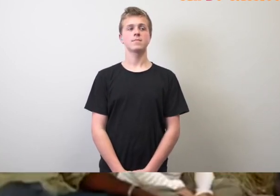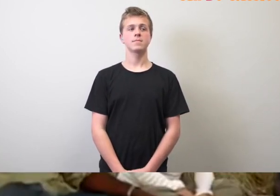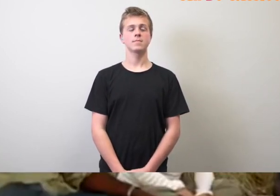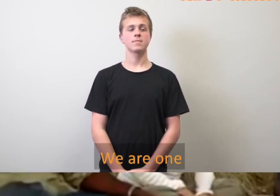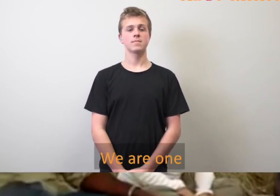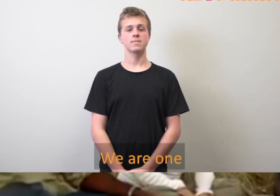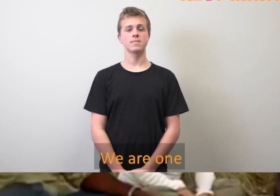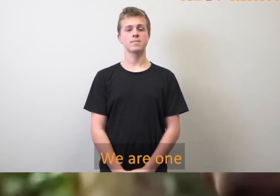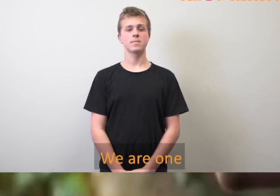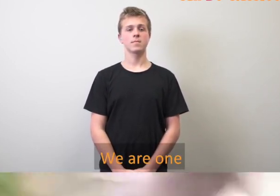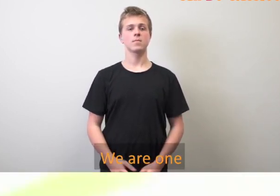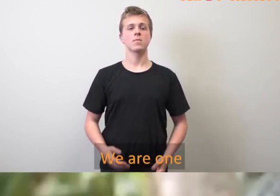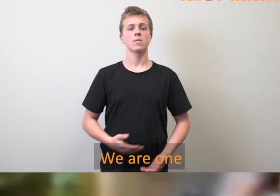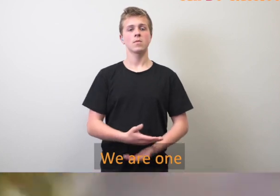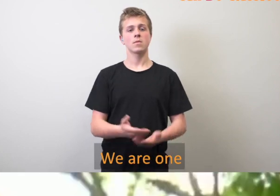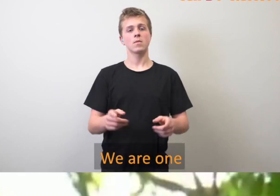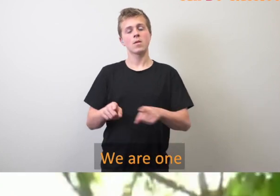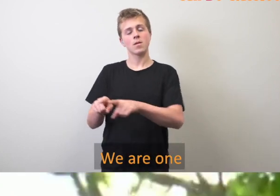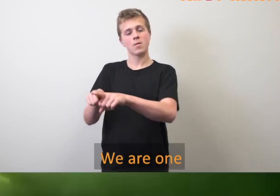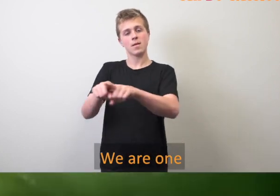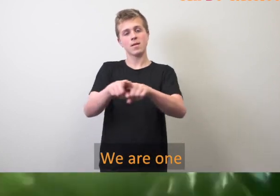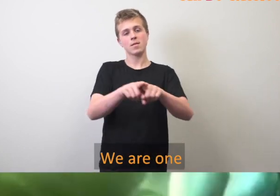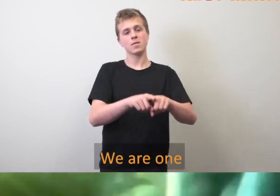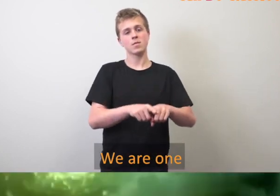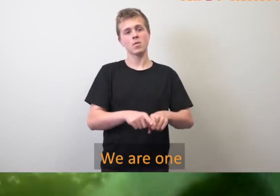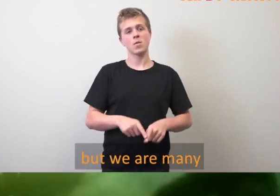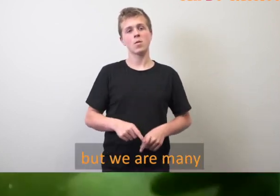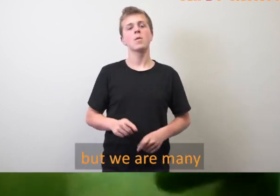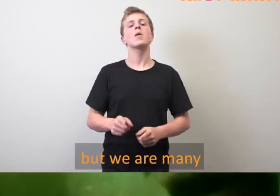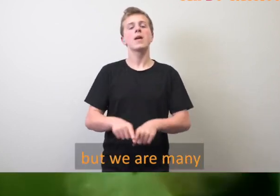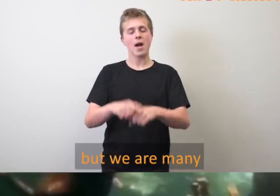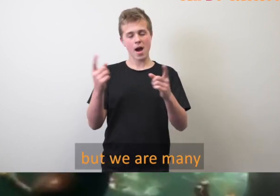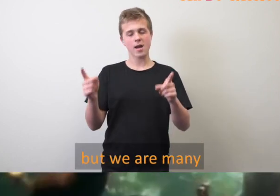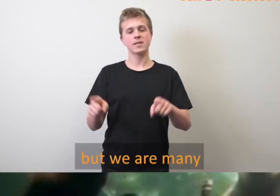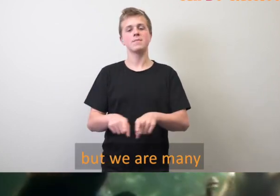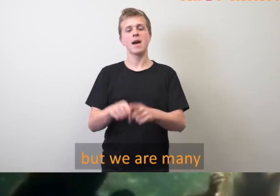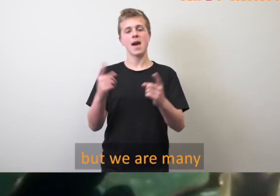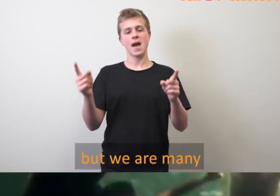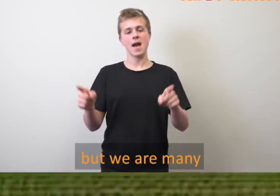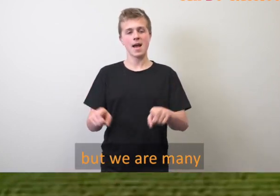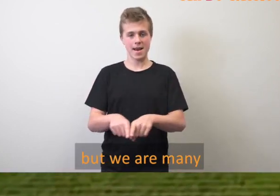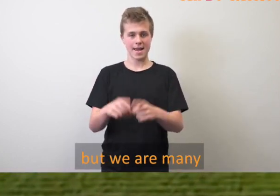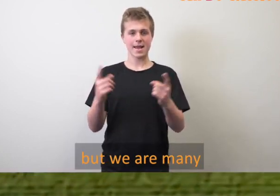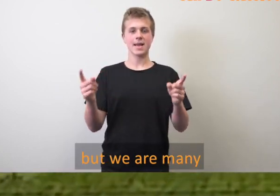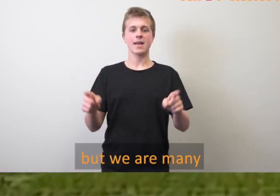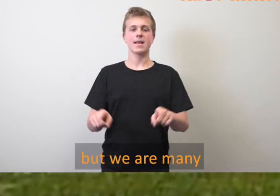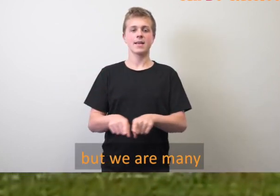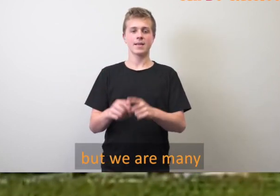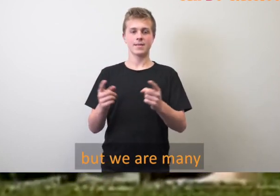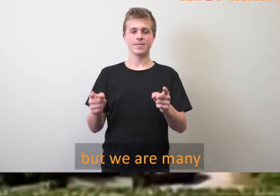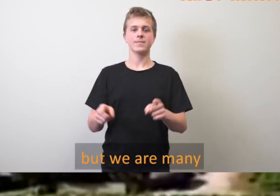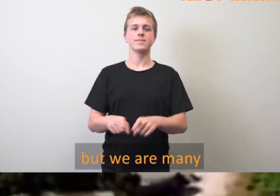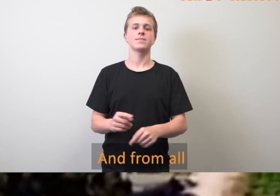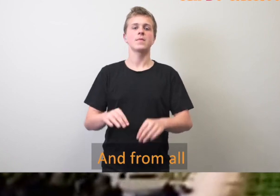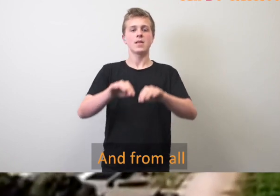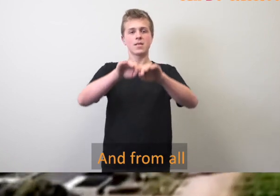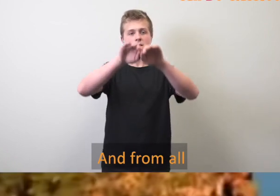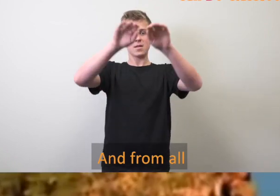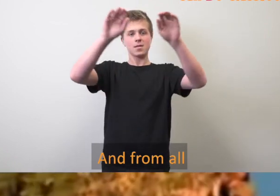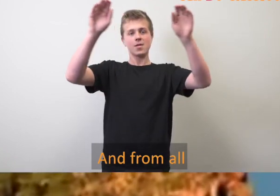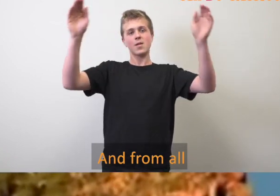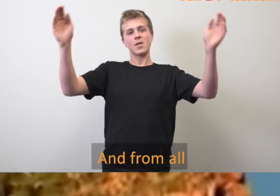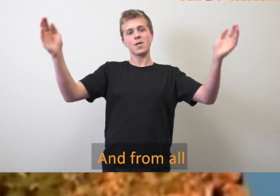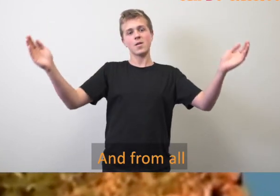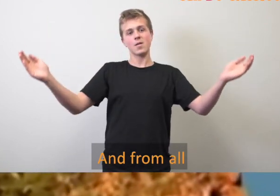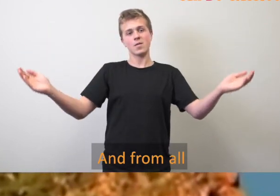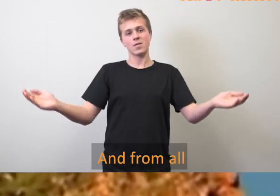We are one, but we are barely, and